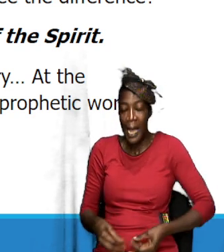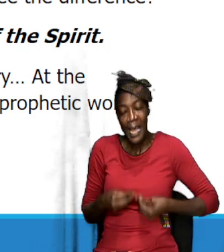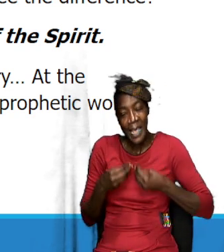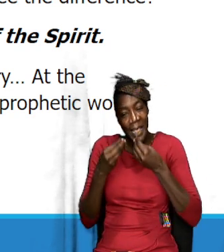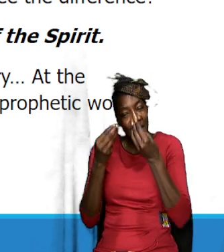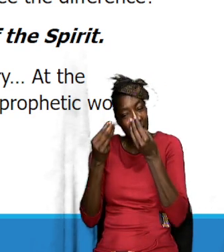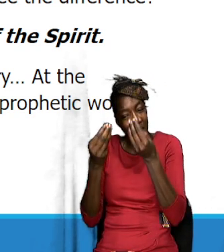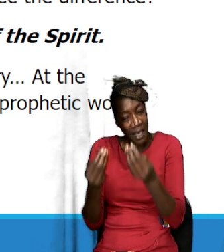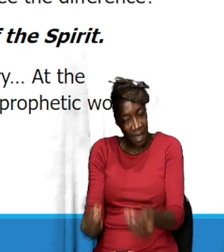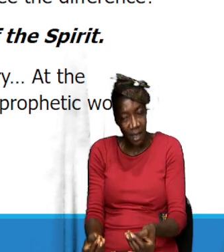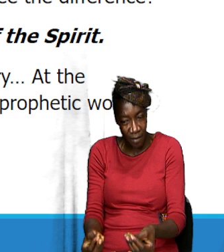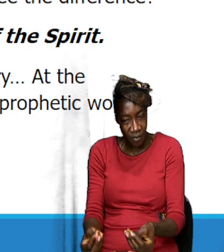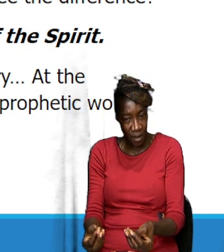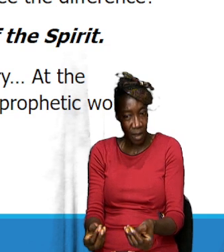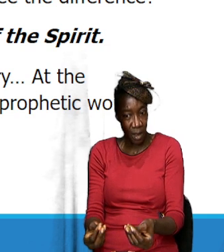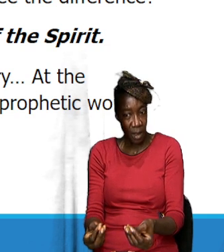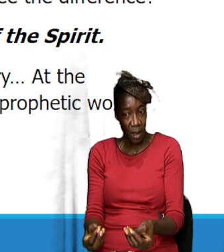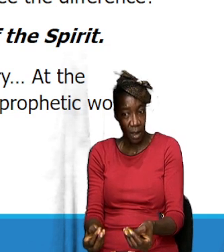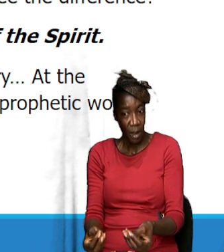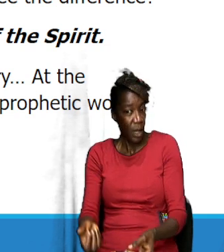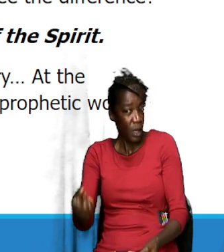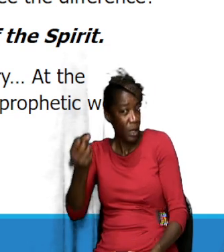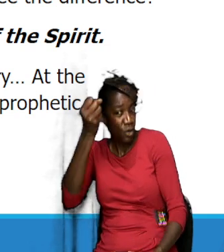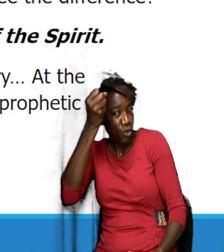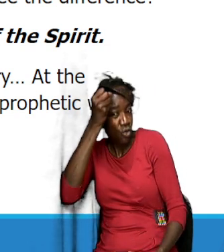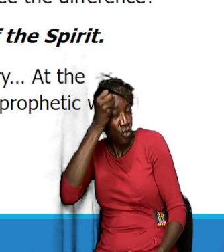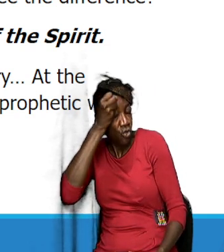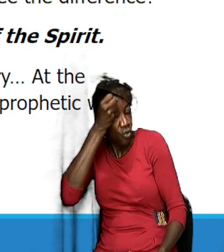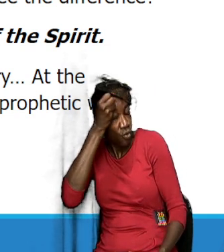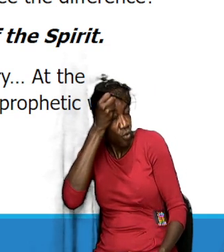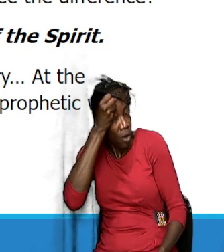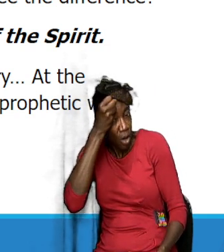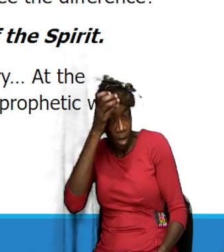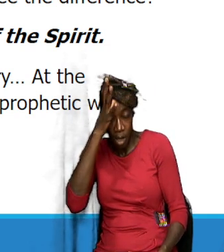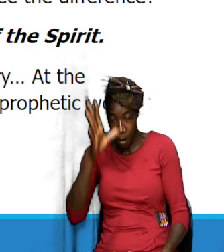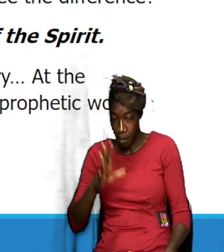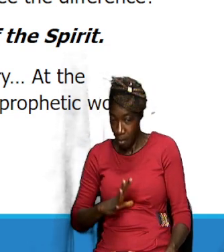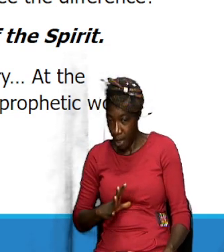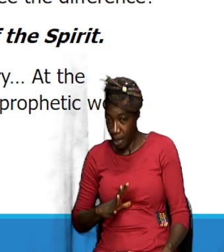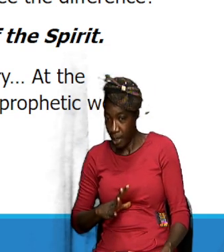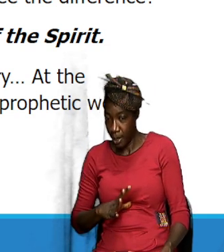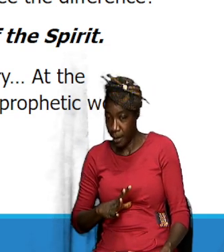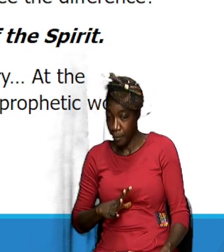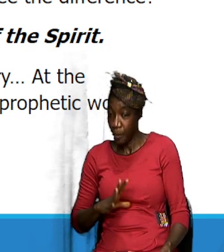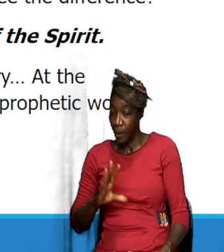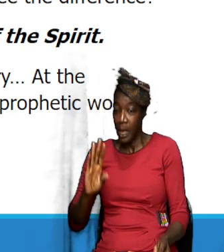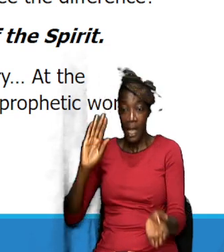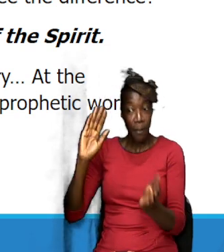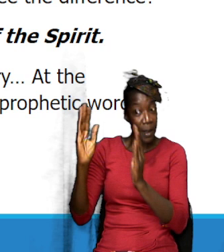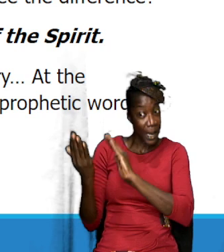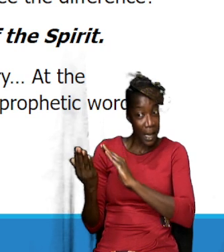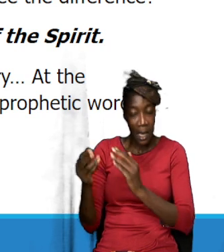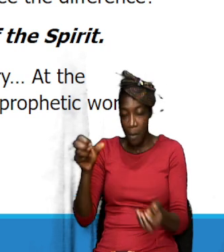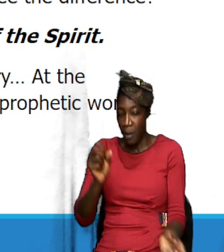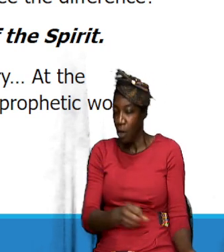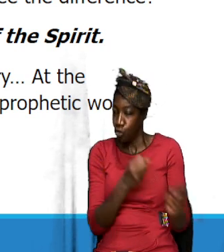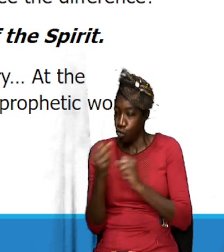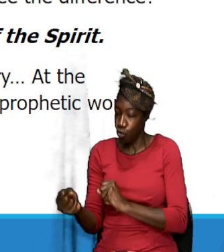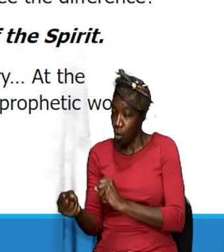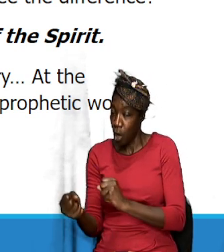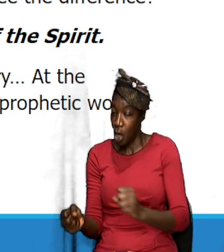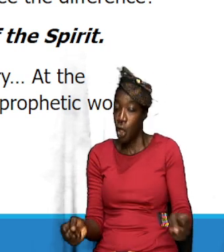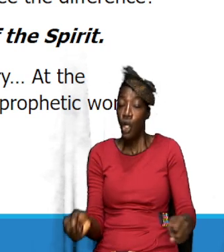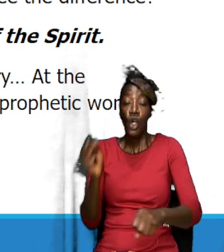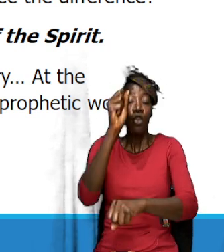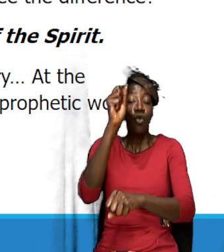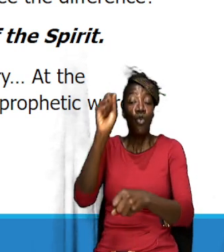him and so that when he got anointed, he became strong and was able to perform the task